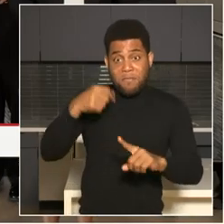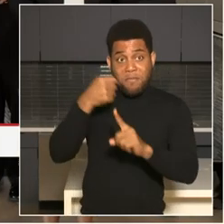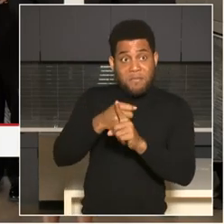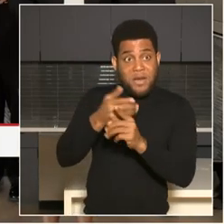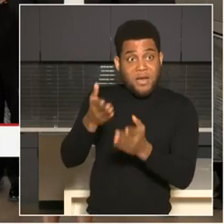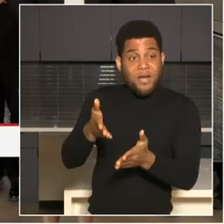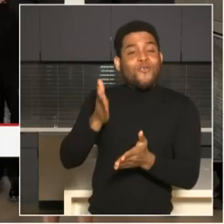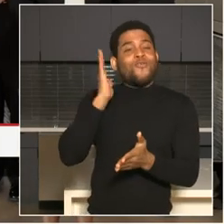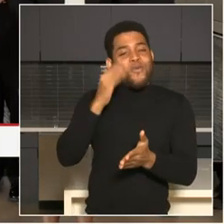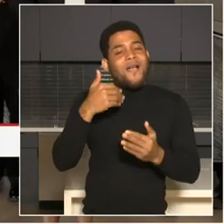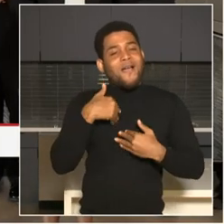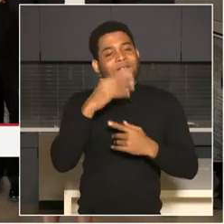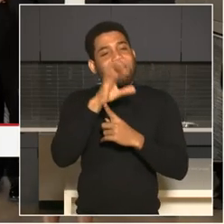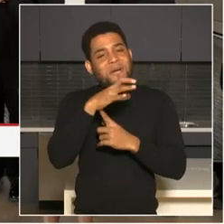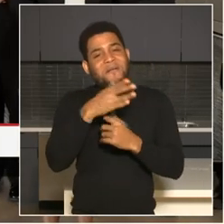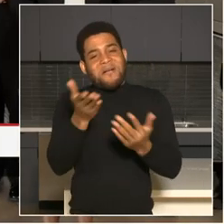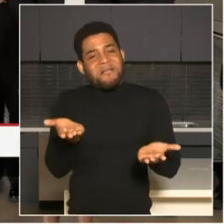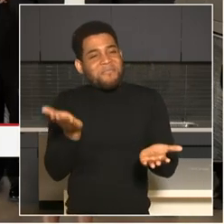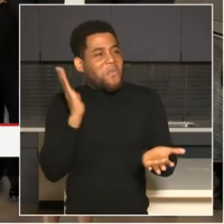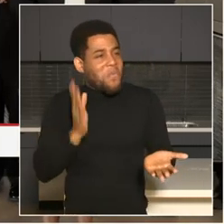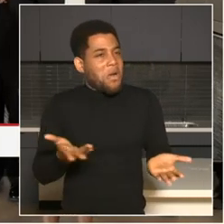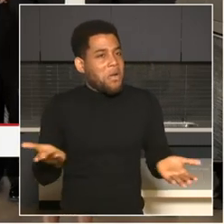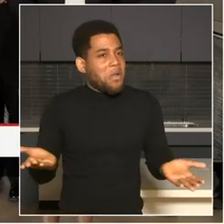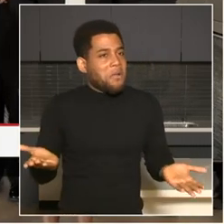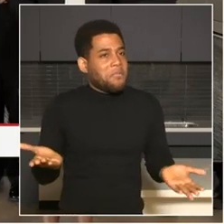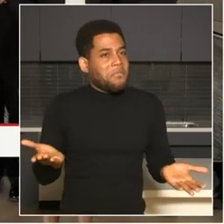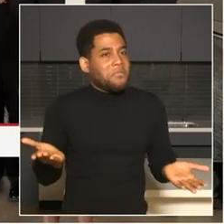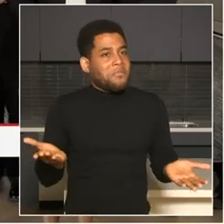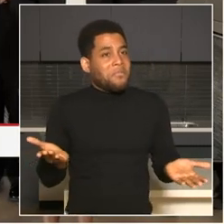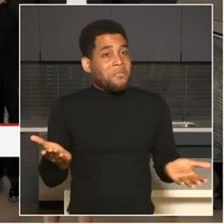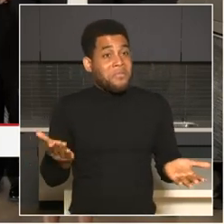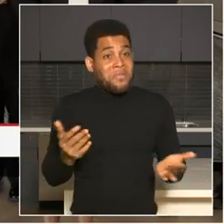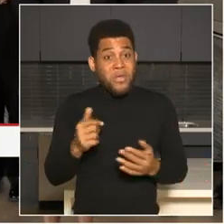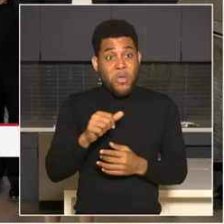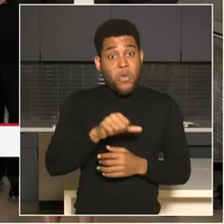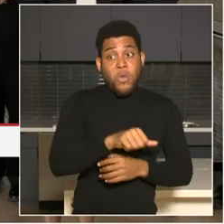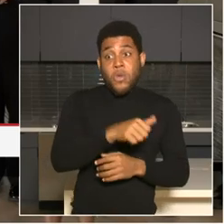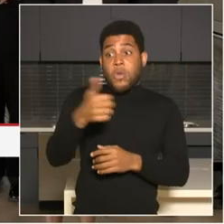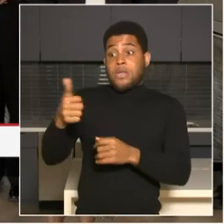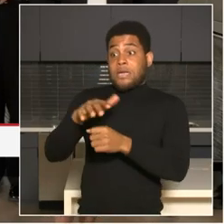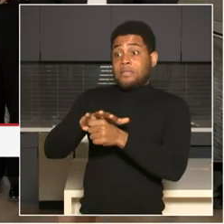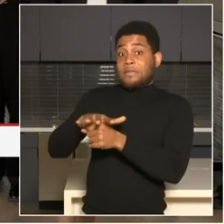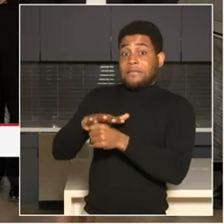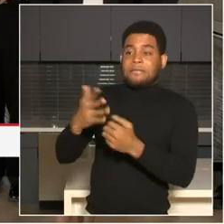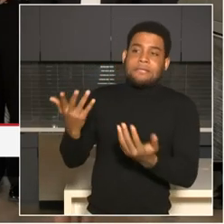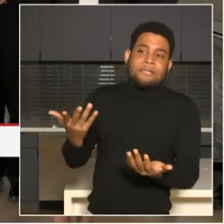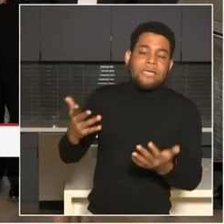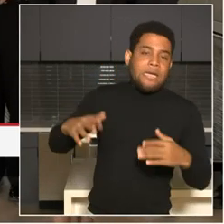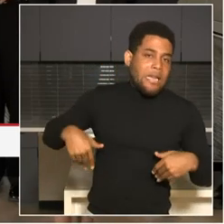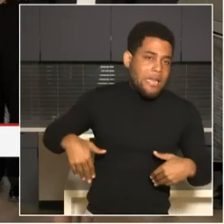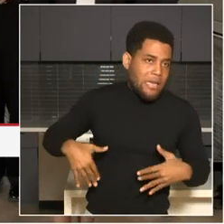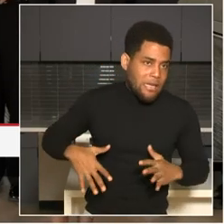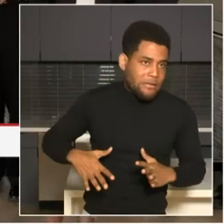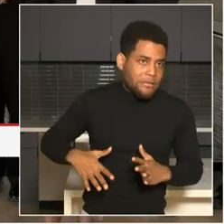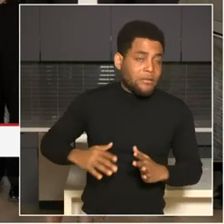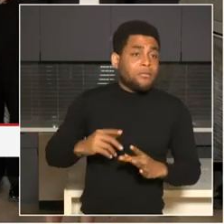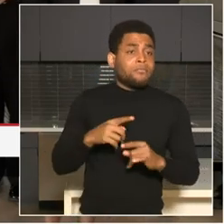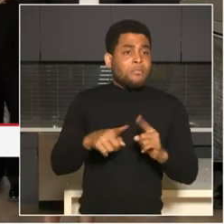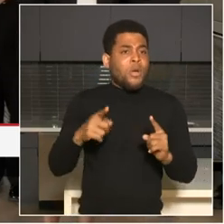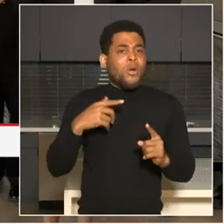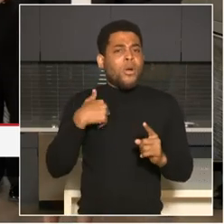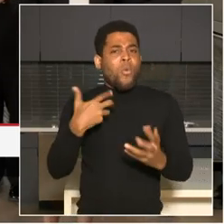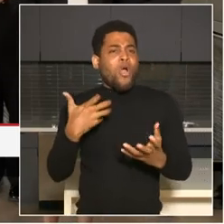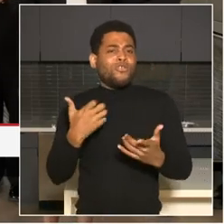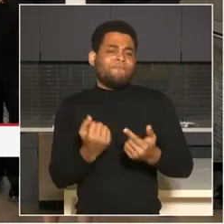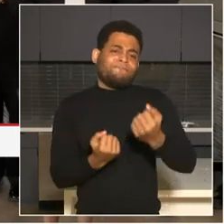Um, I want to be as confident about that in other places. Yes. Quick off topic. Okay. Could you comment on the